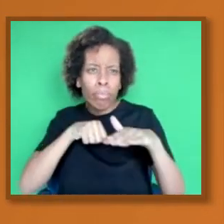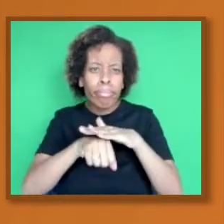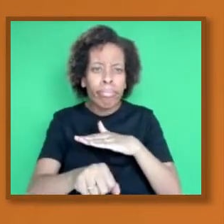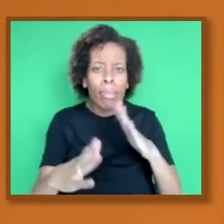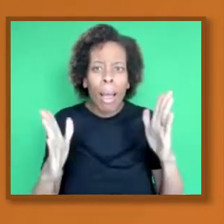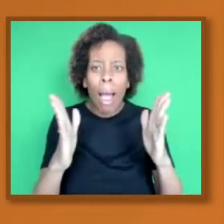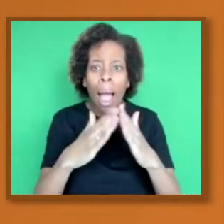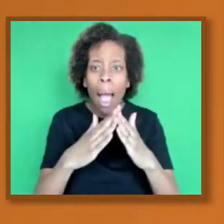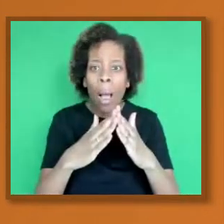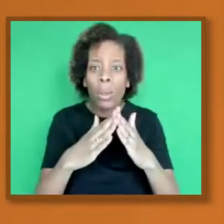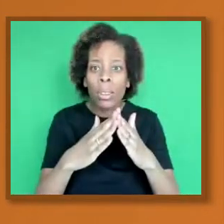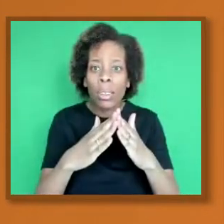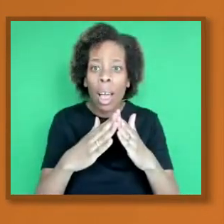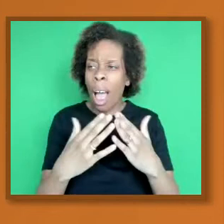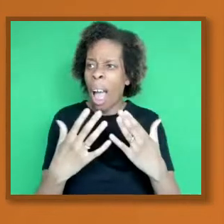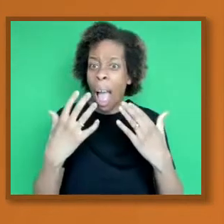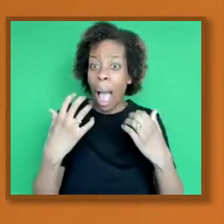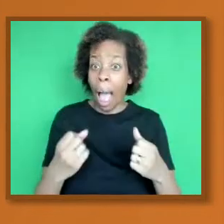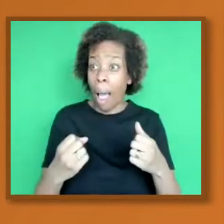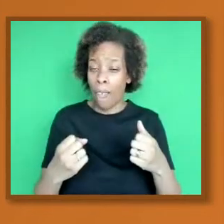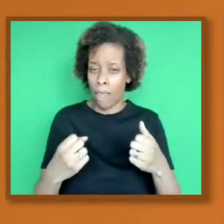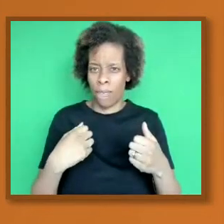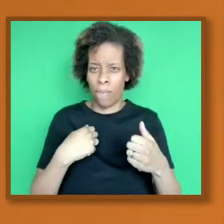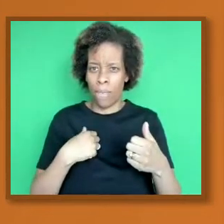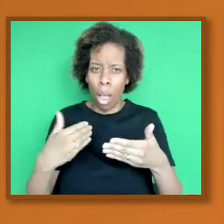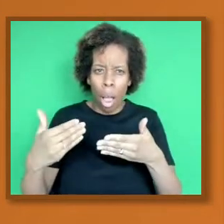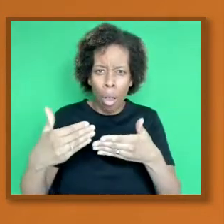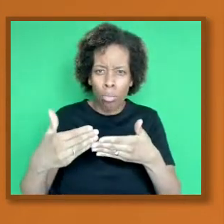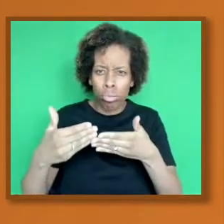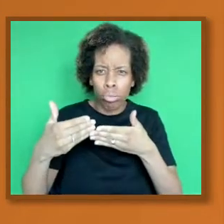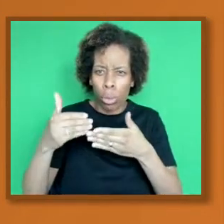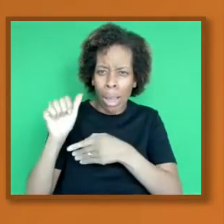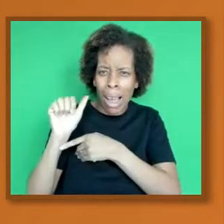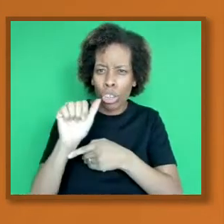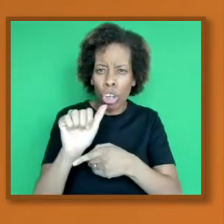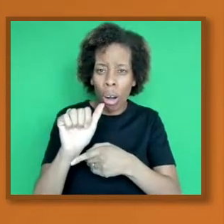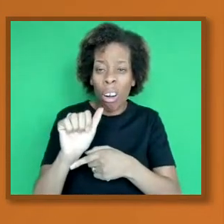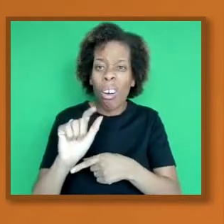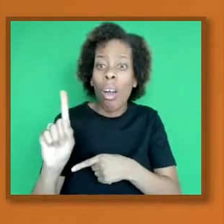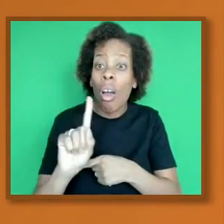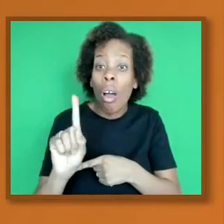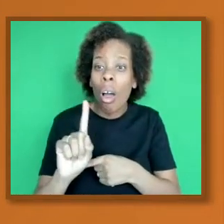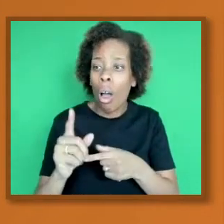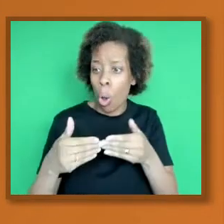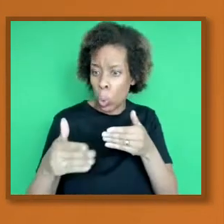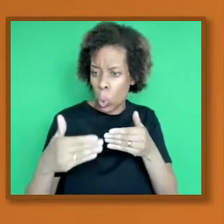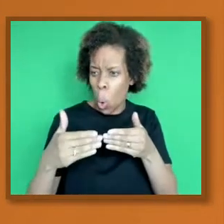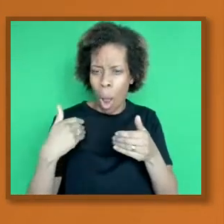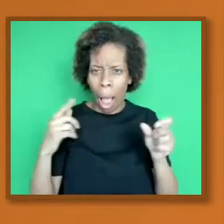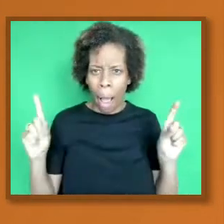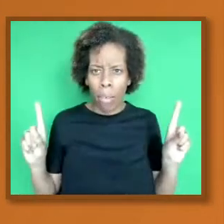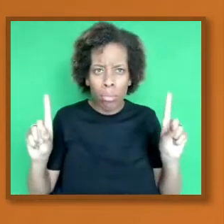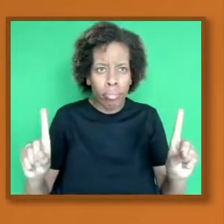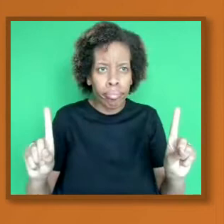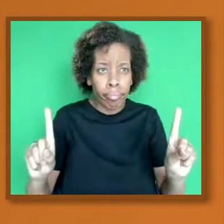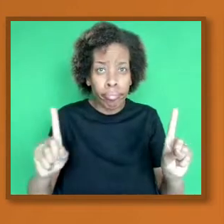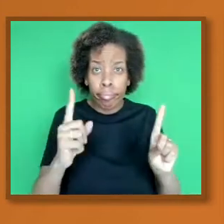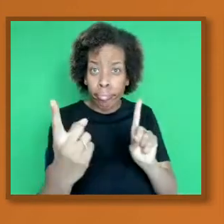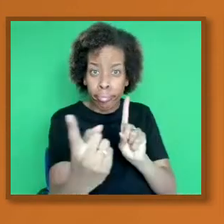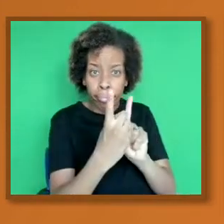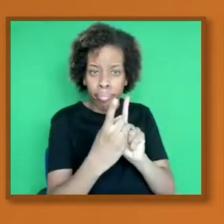bouncers on the door whereby, you know, you can't get in. Okay? So antibodies are really important.